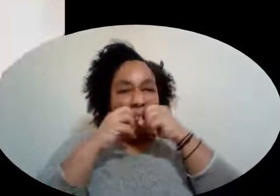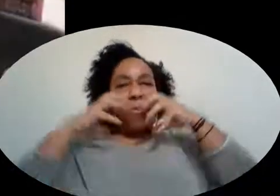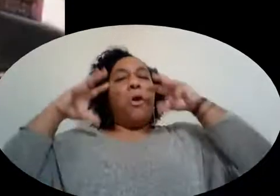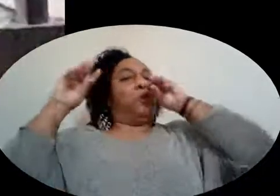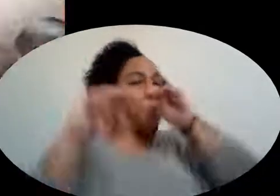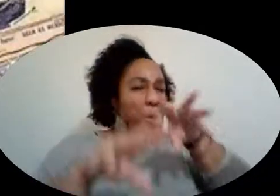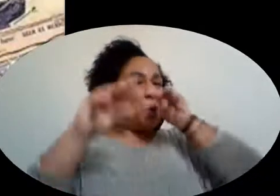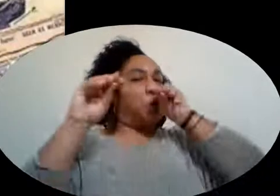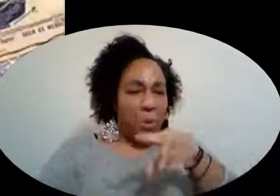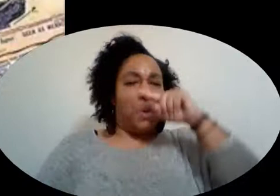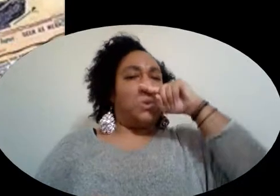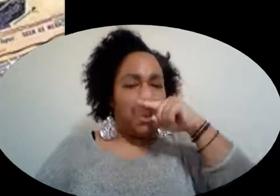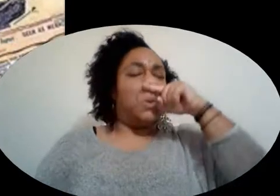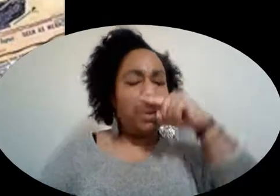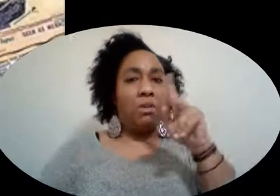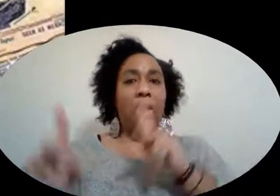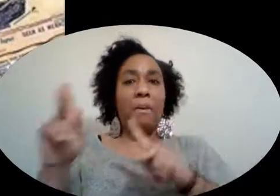And making a real scene